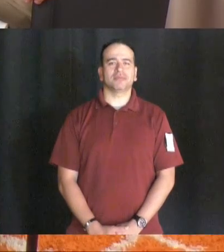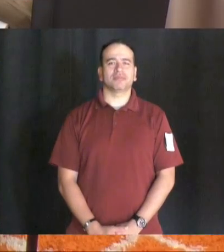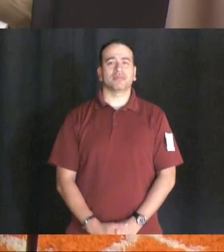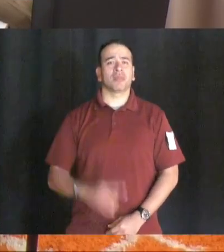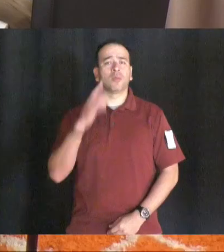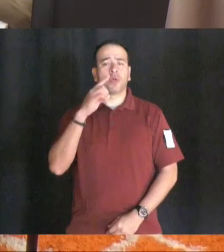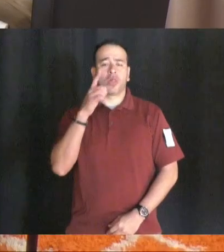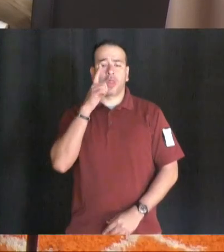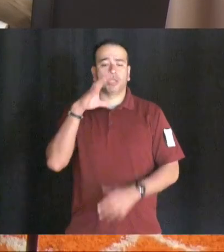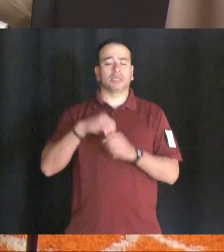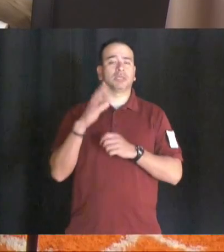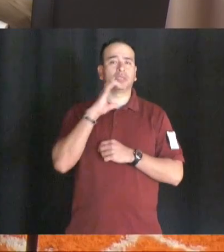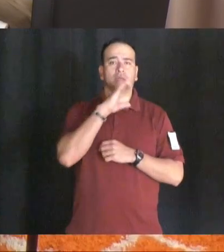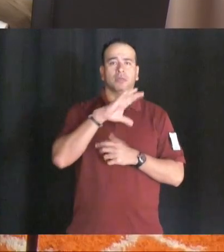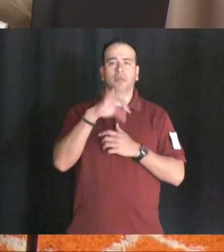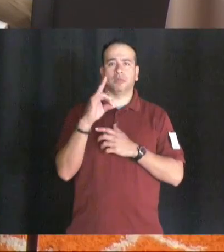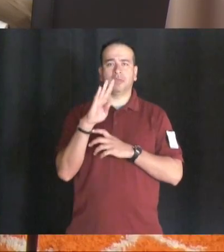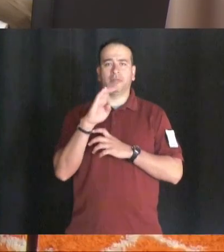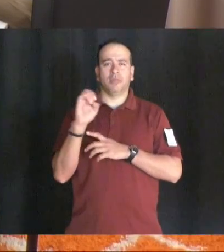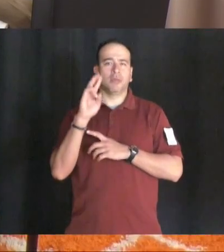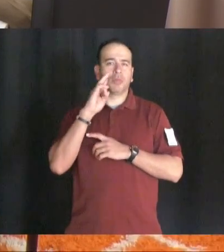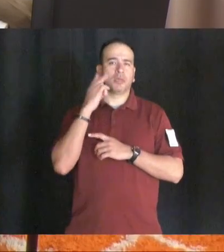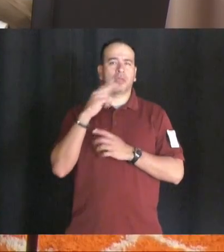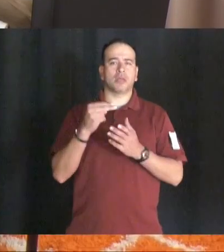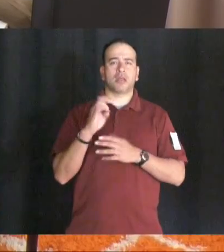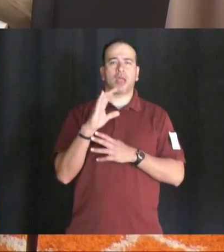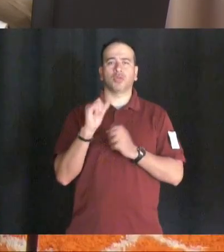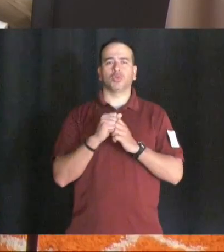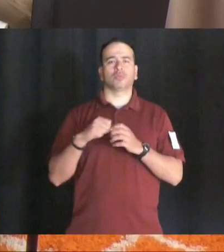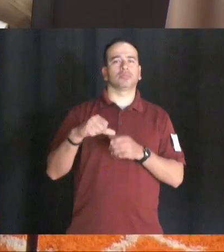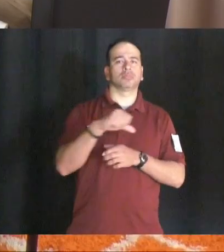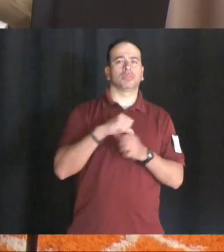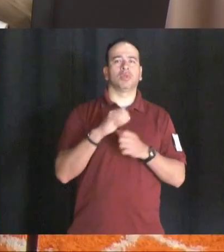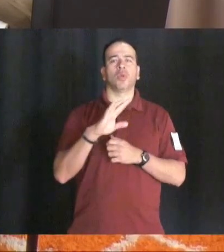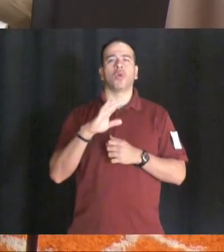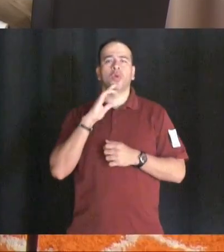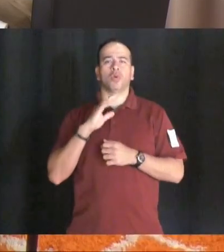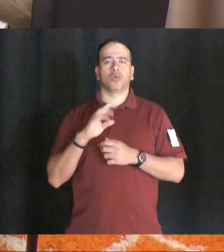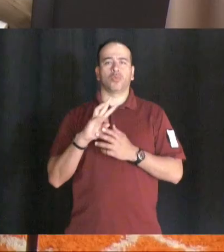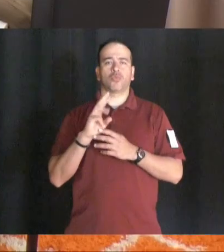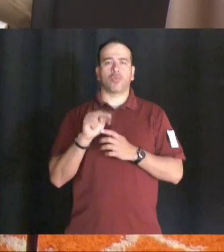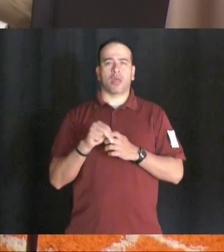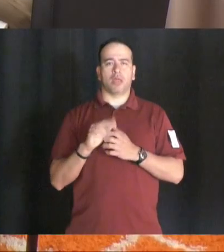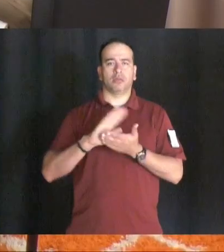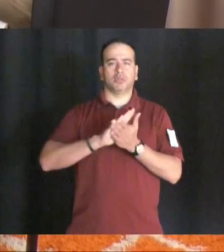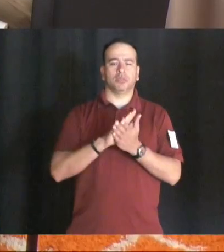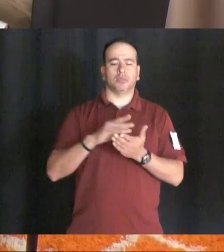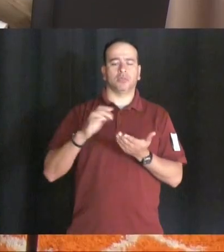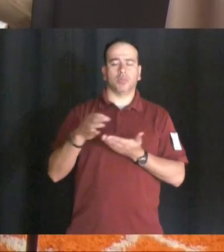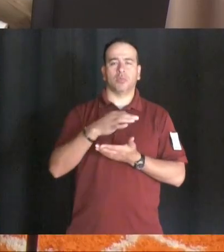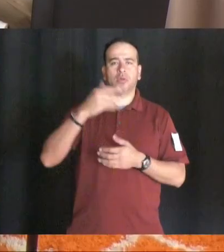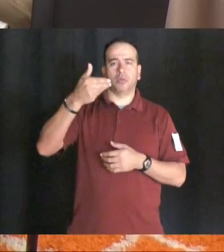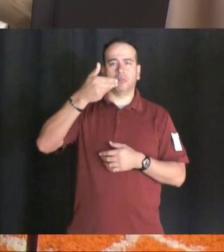For lunch in the cafeteria, may choose from beef or vegetarian nachos with cheese sauce or Nashville nugget wrap and a cheese or pepperoni pizza.